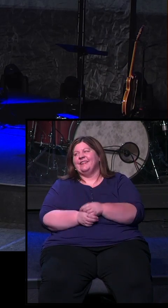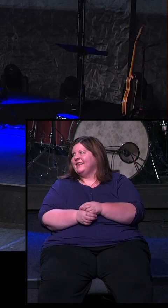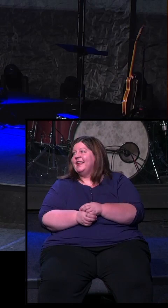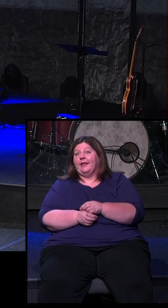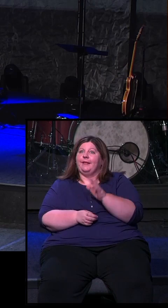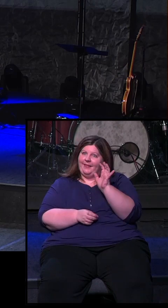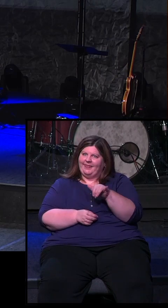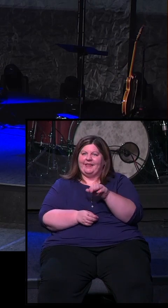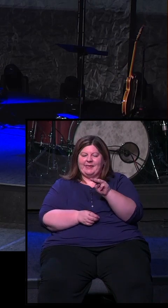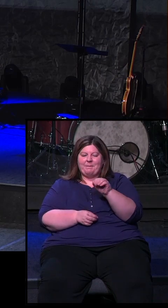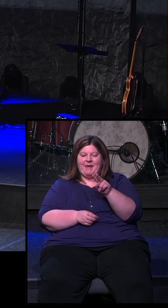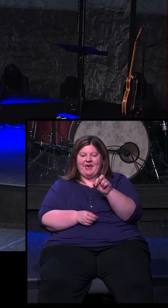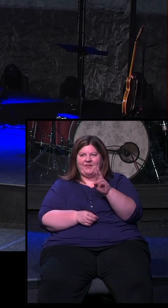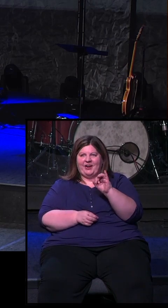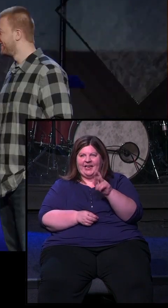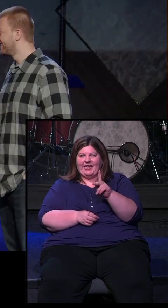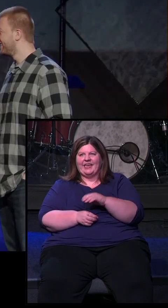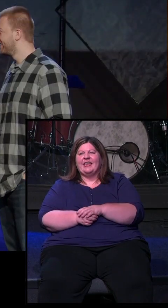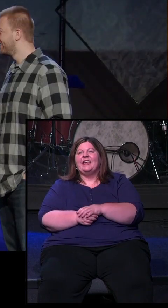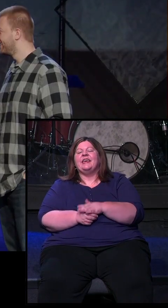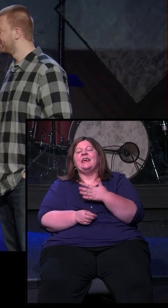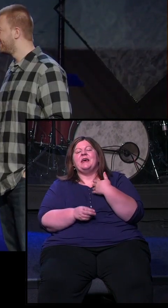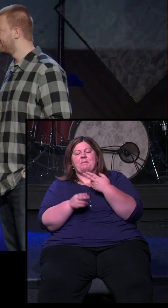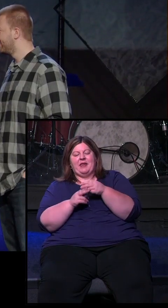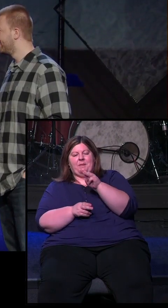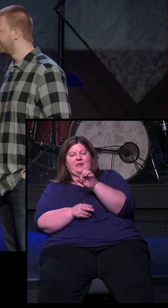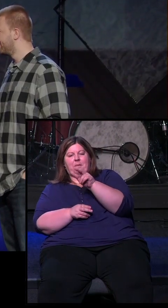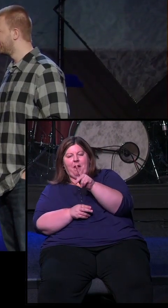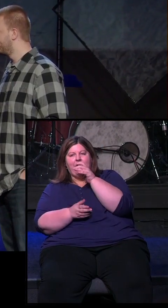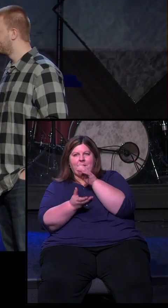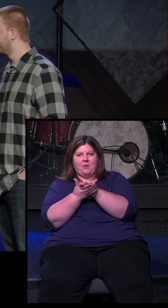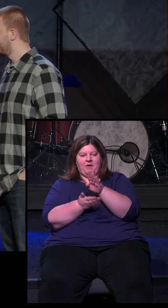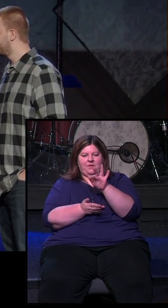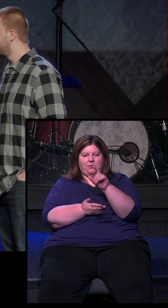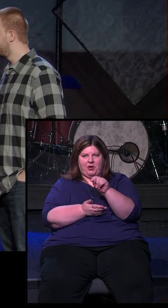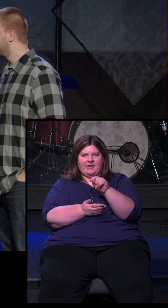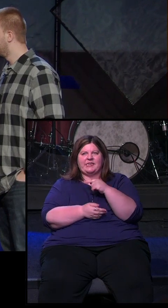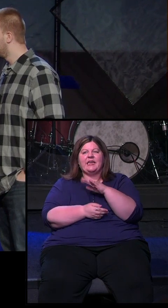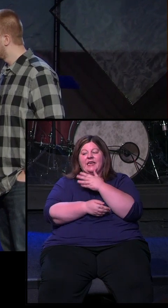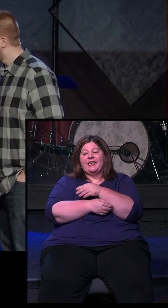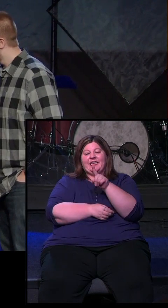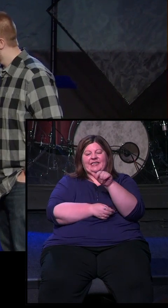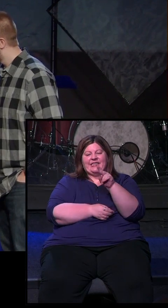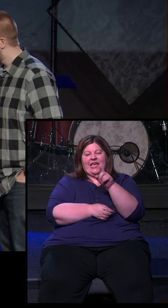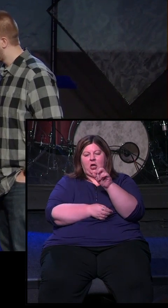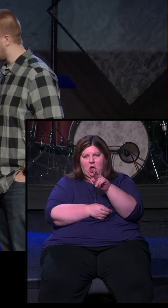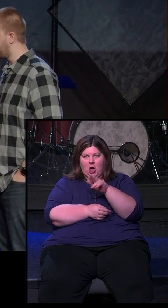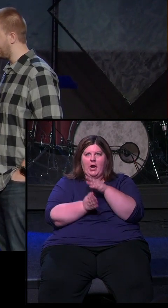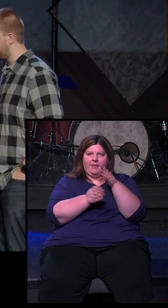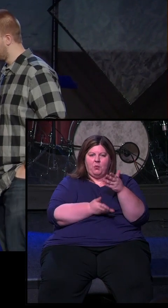Maverick. We're the Green Deck family. My name's Mark. This is my wife, Britt. This is Xander, and we're going to be dedicating Maverick today.